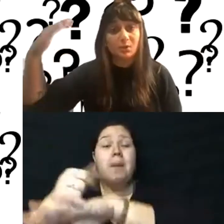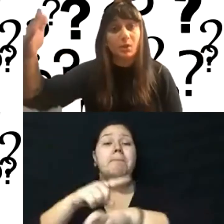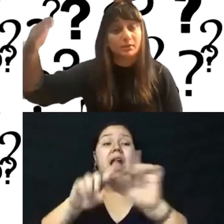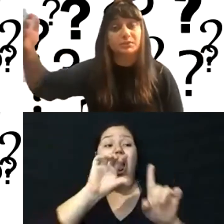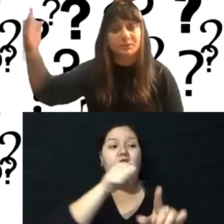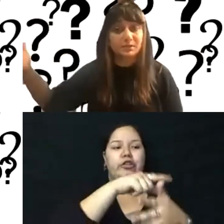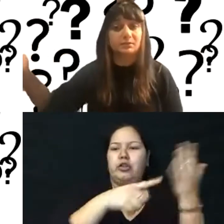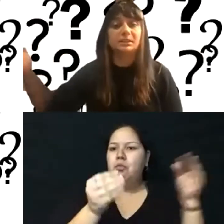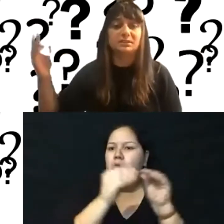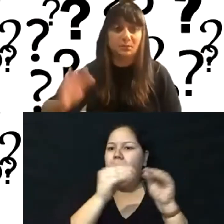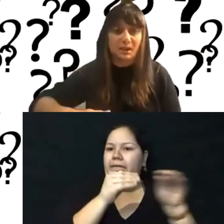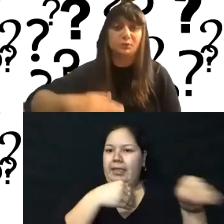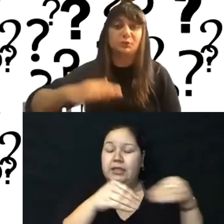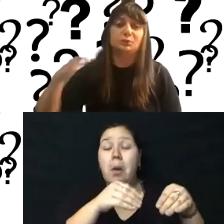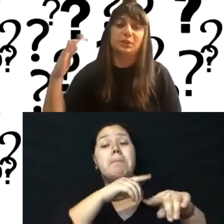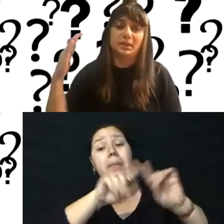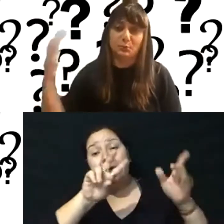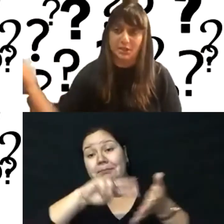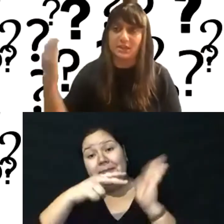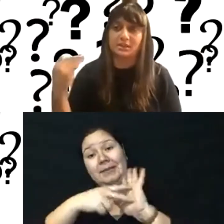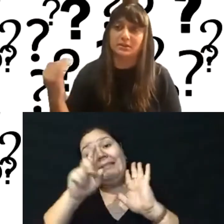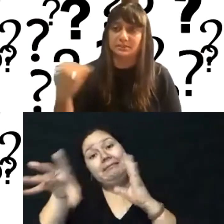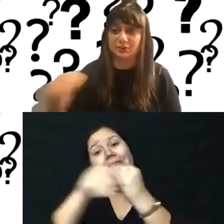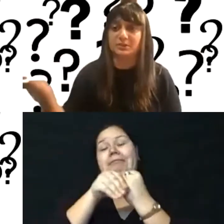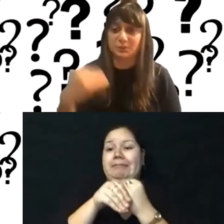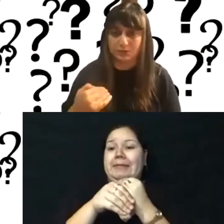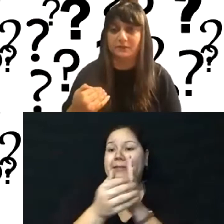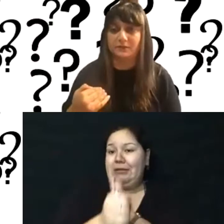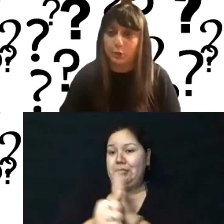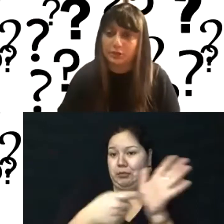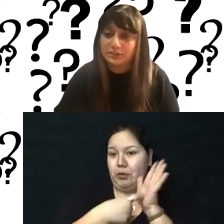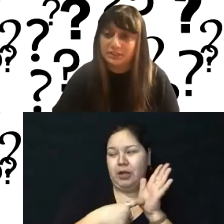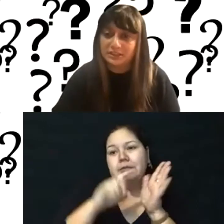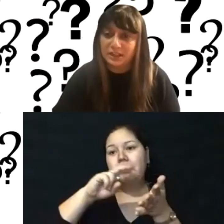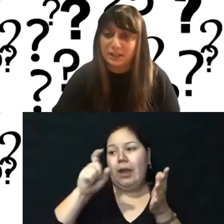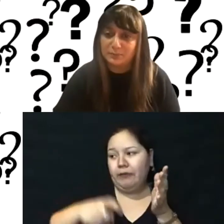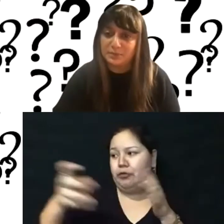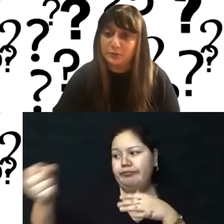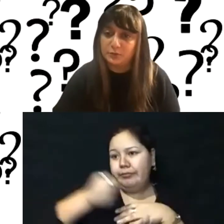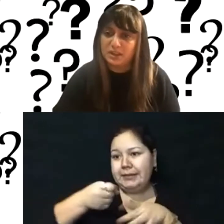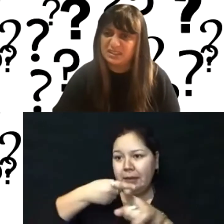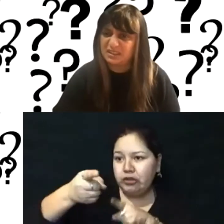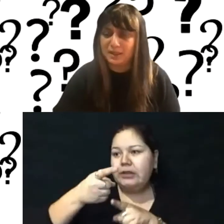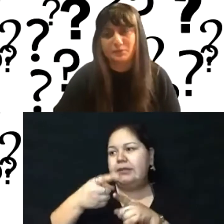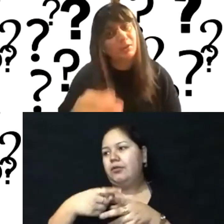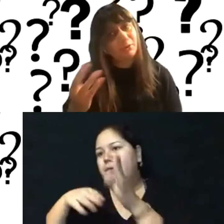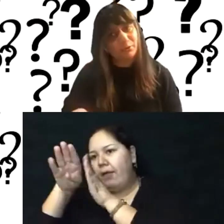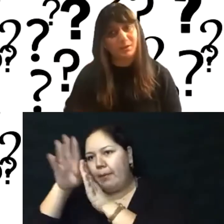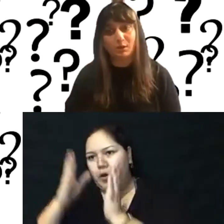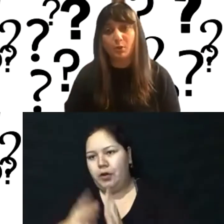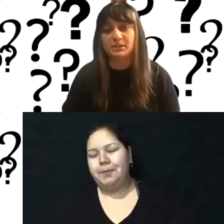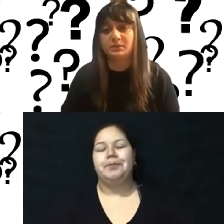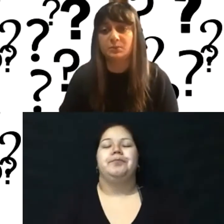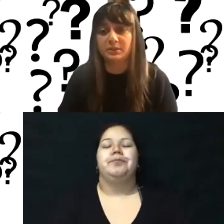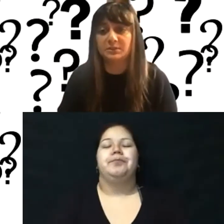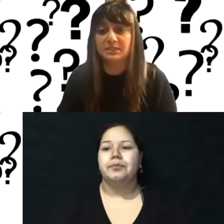also requires those skills. And so now you're looking at bringing in a specialist or a developer. Um, but otherwise, yeah, the other